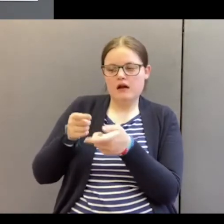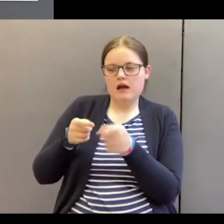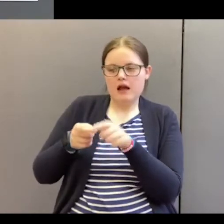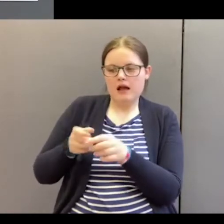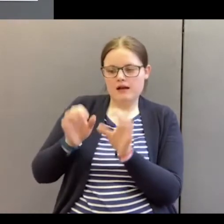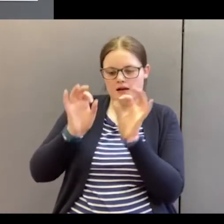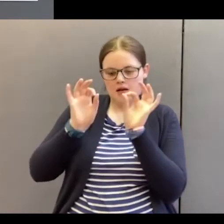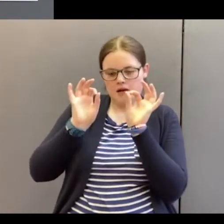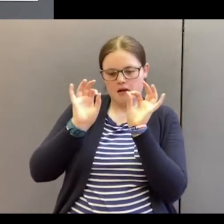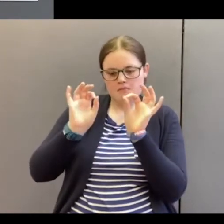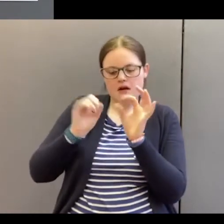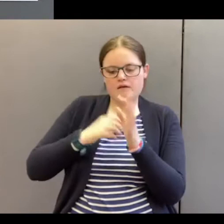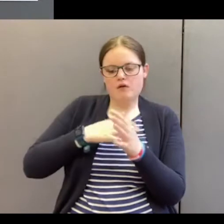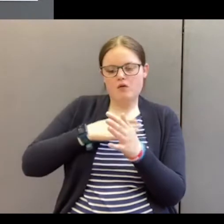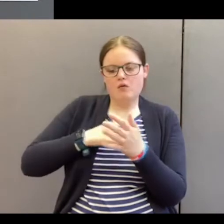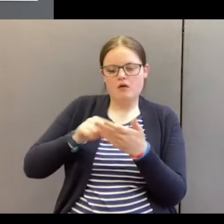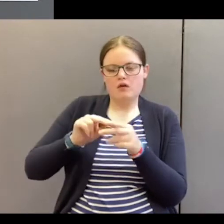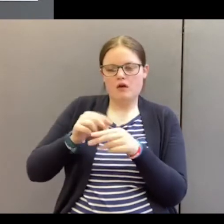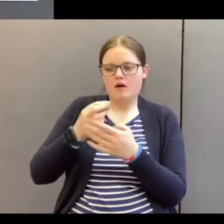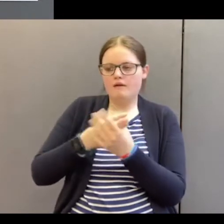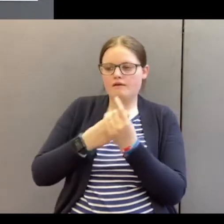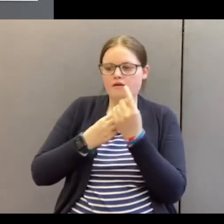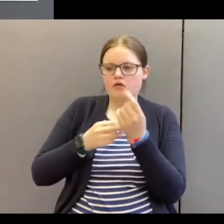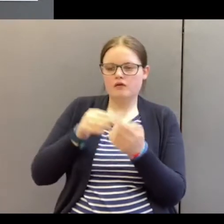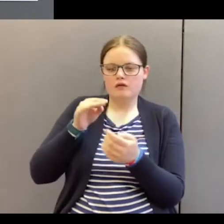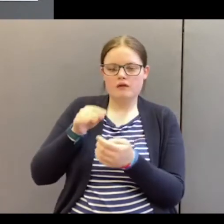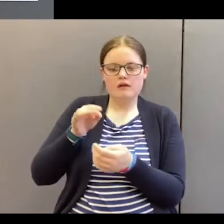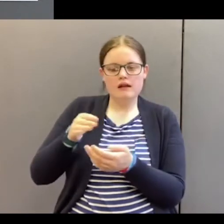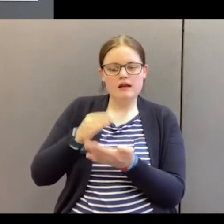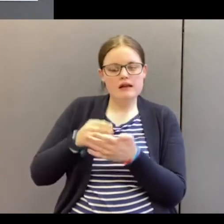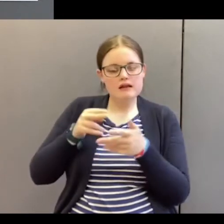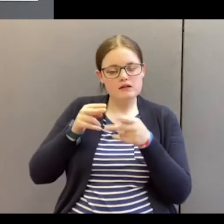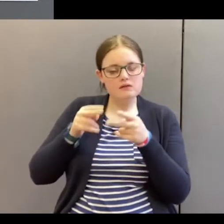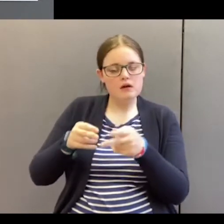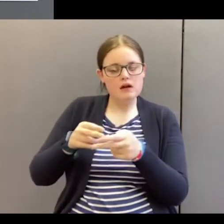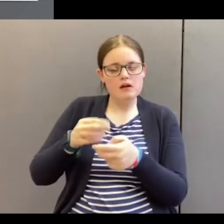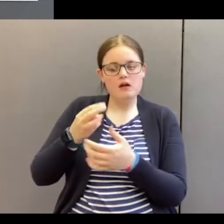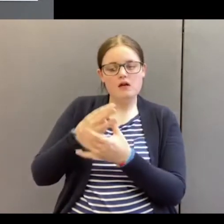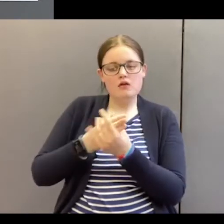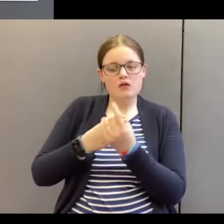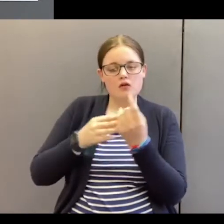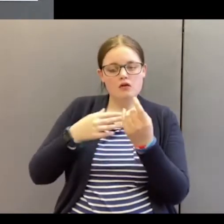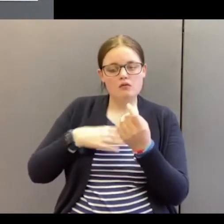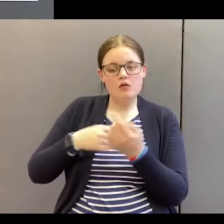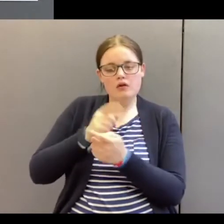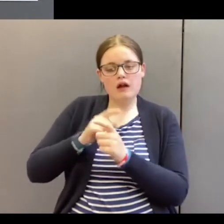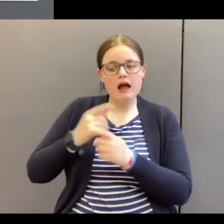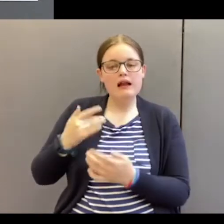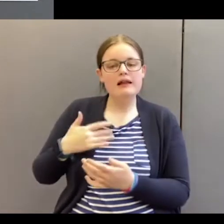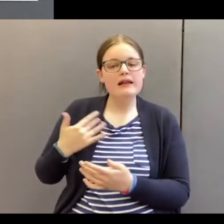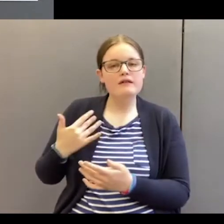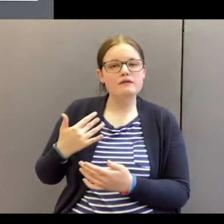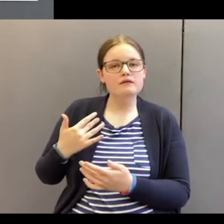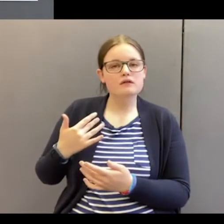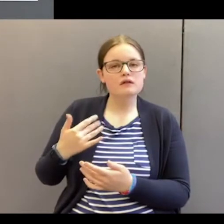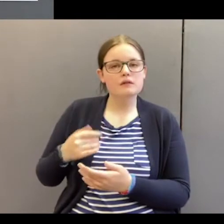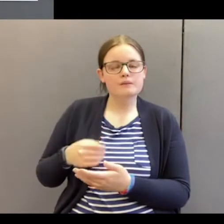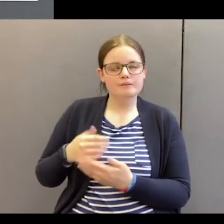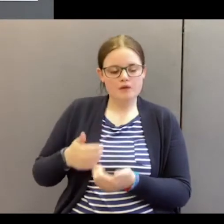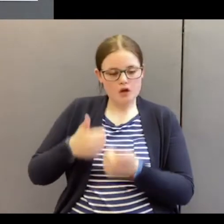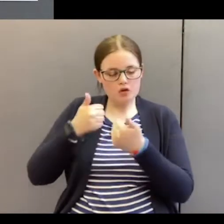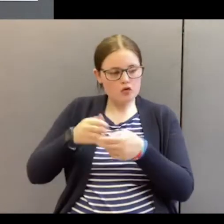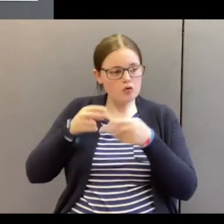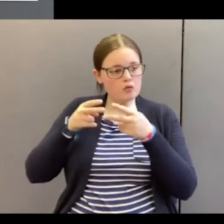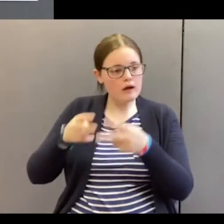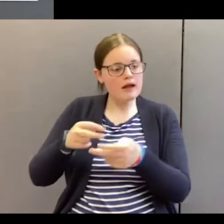will of God. There is a way that God wants us to live. It's a good way.